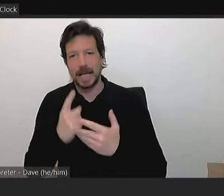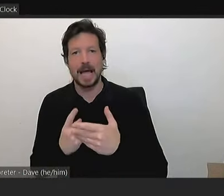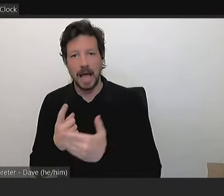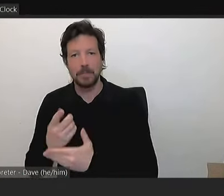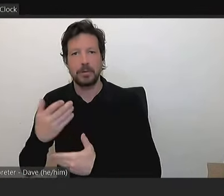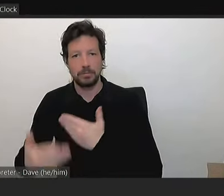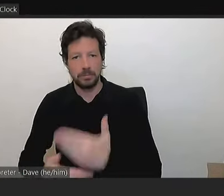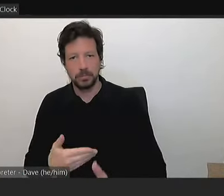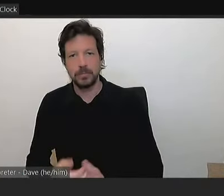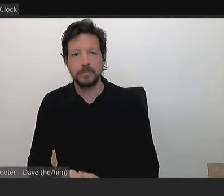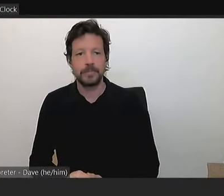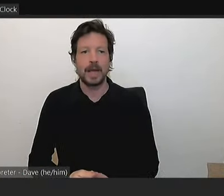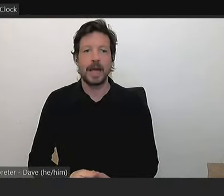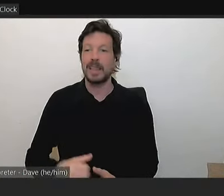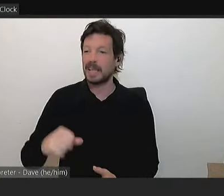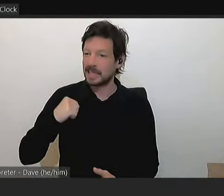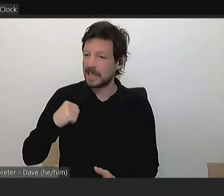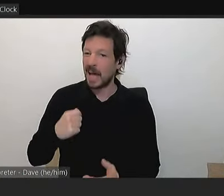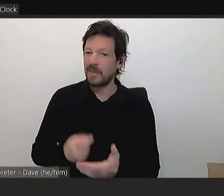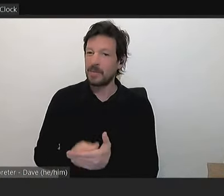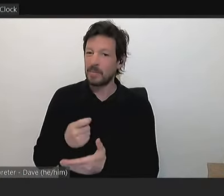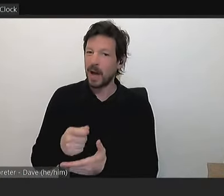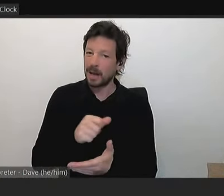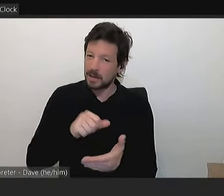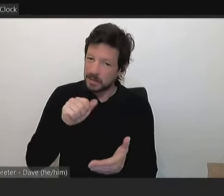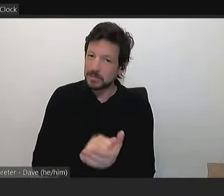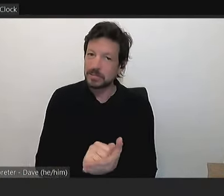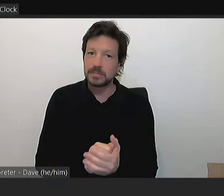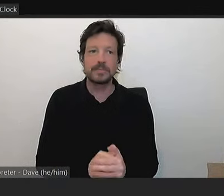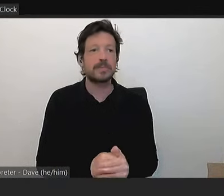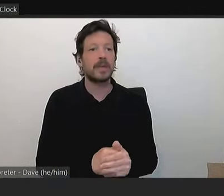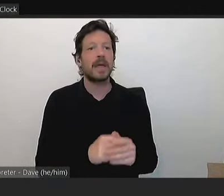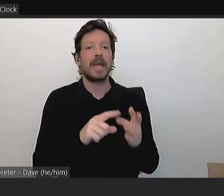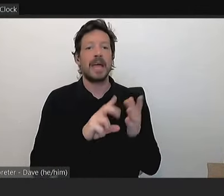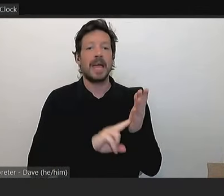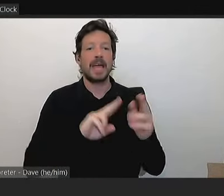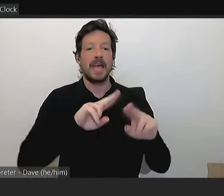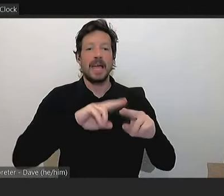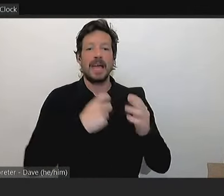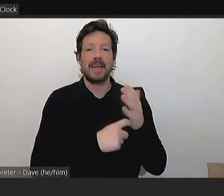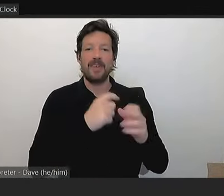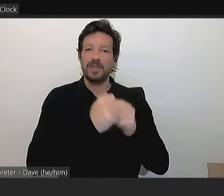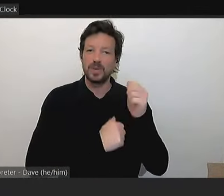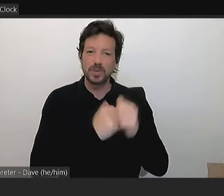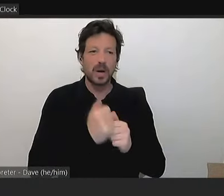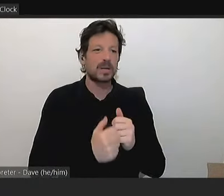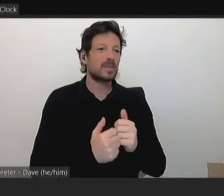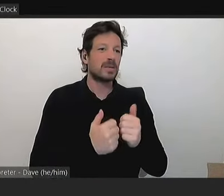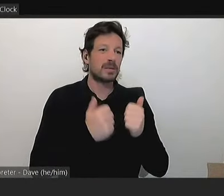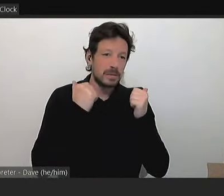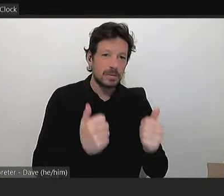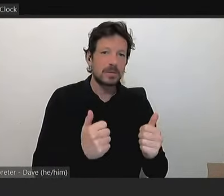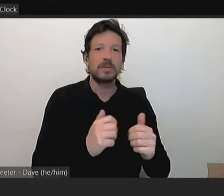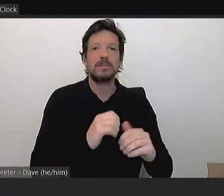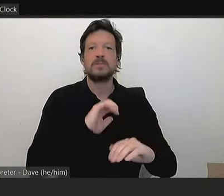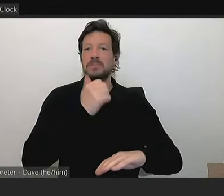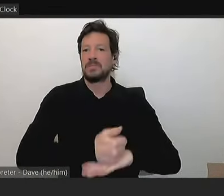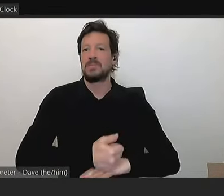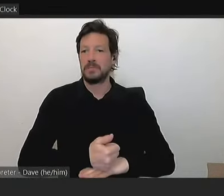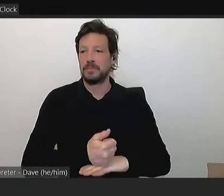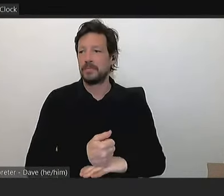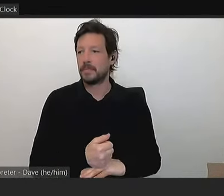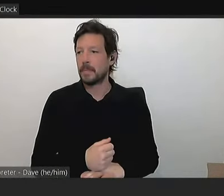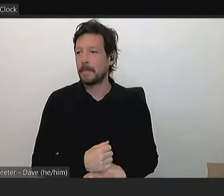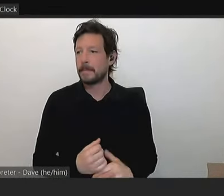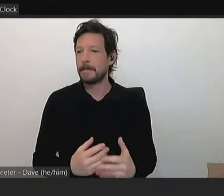staff are paid, that the infrastructure is cared for and is put in place. And so a huge